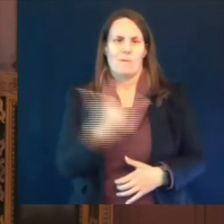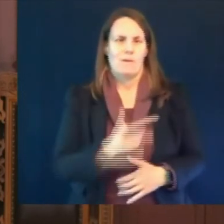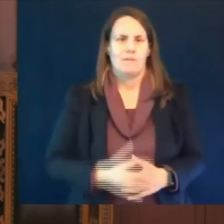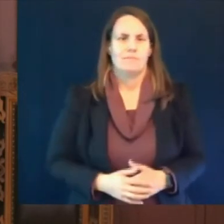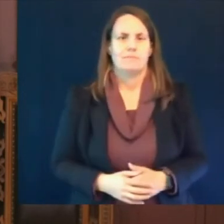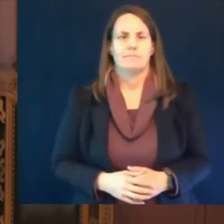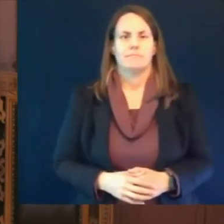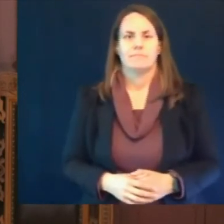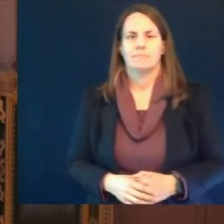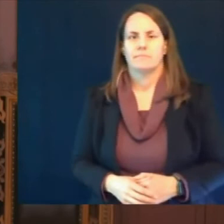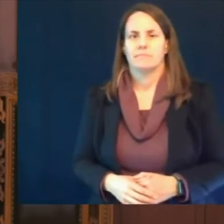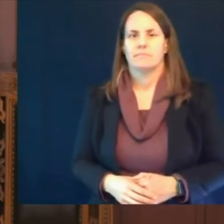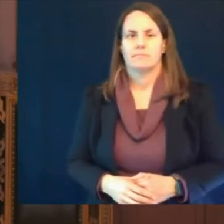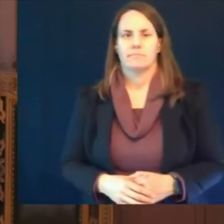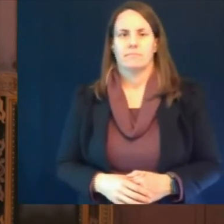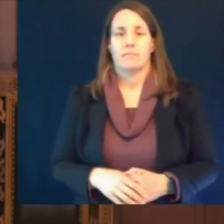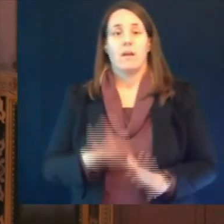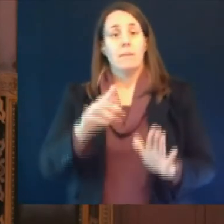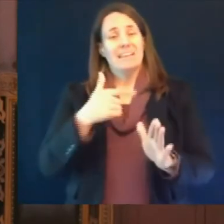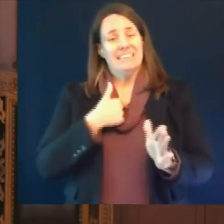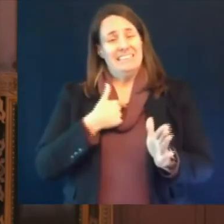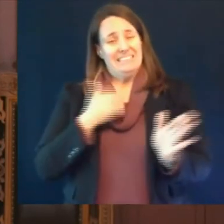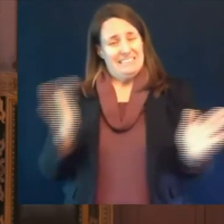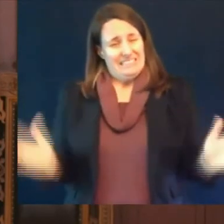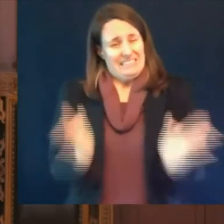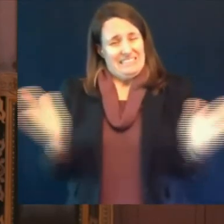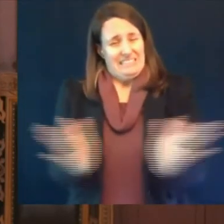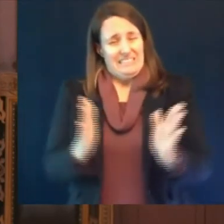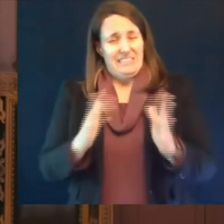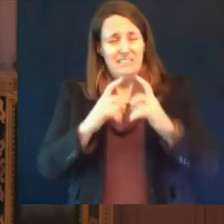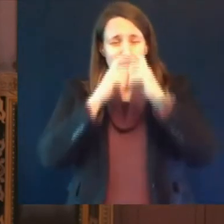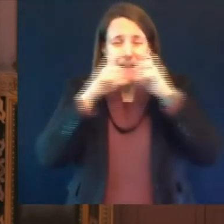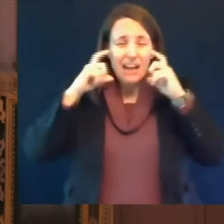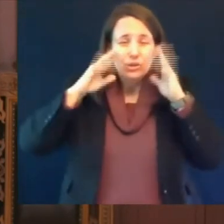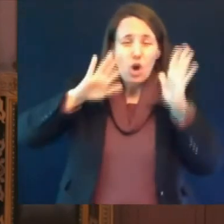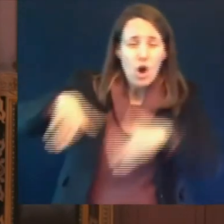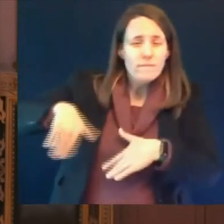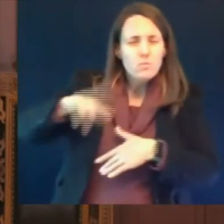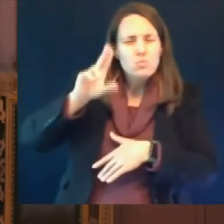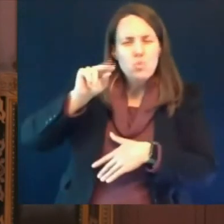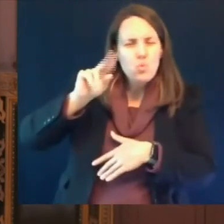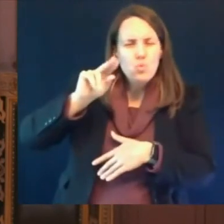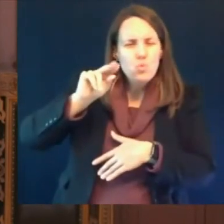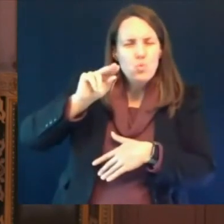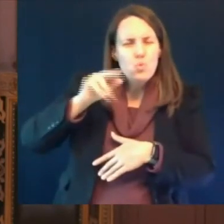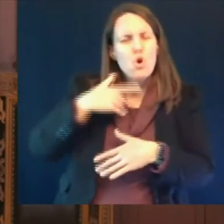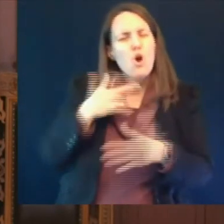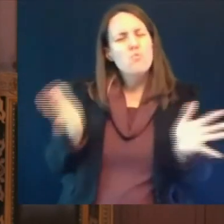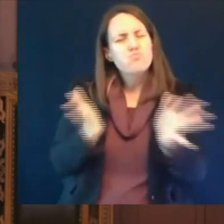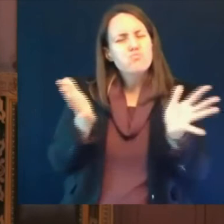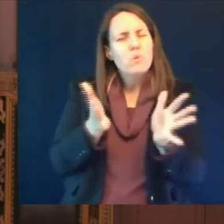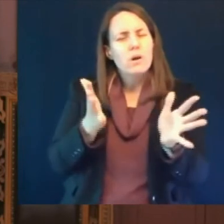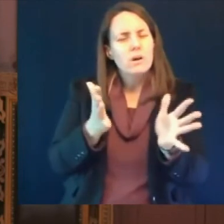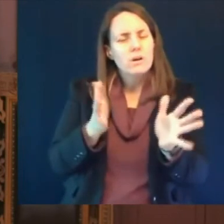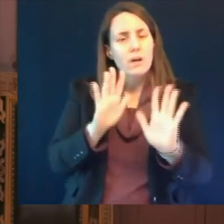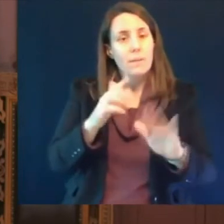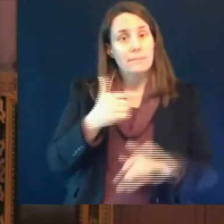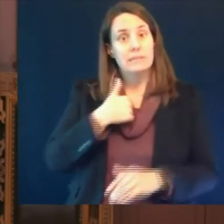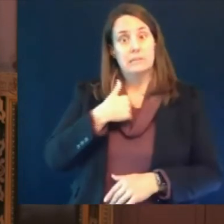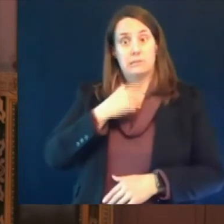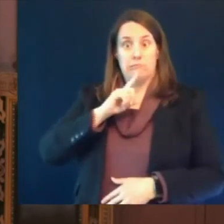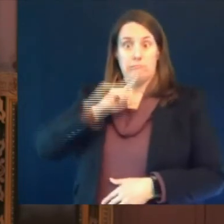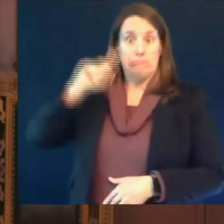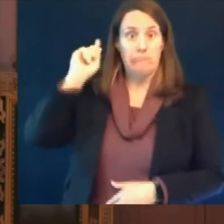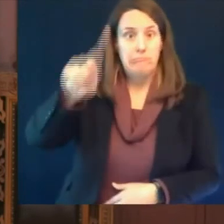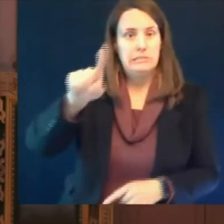decision so that said we're continuing to trust school districts and making the decisions to start